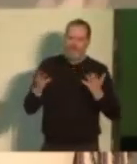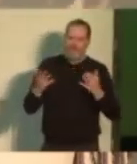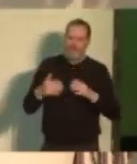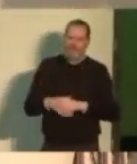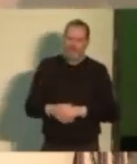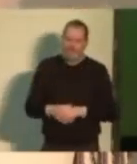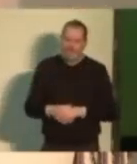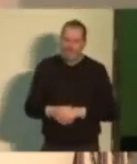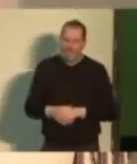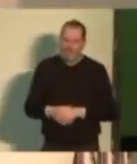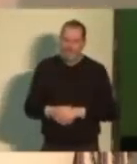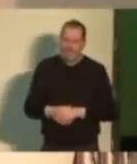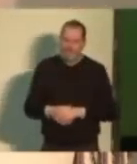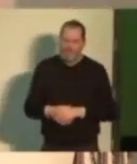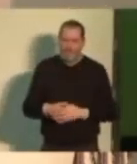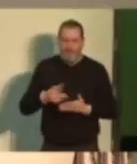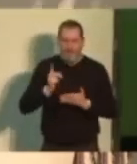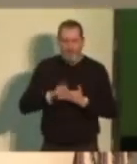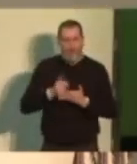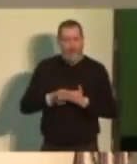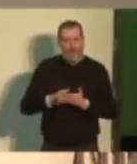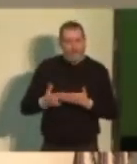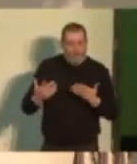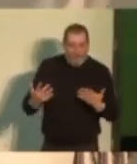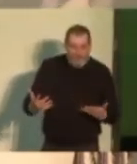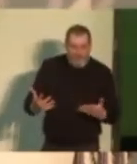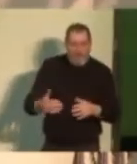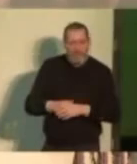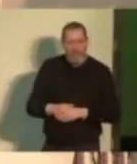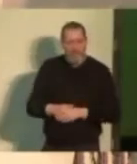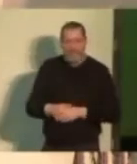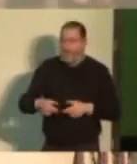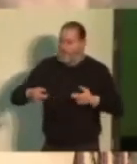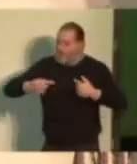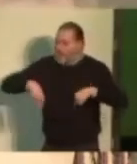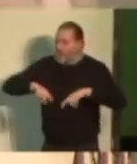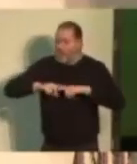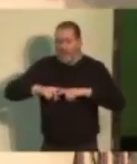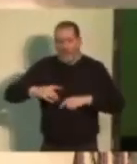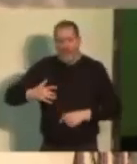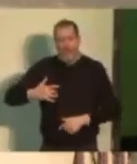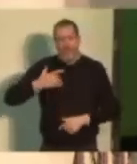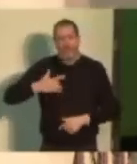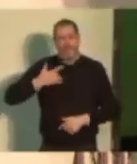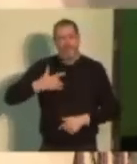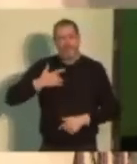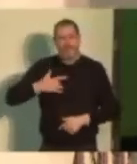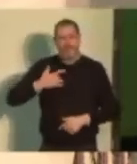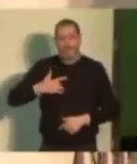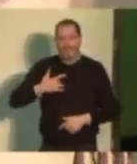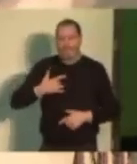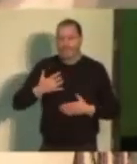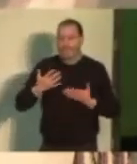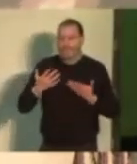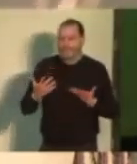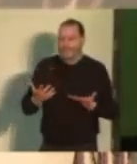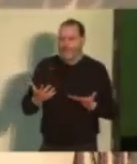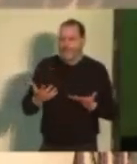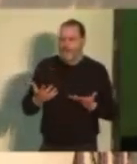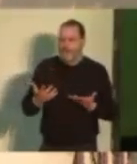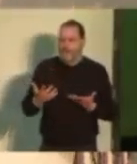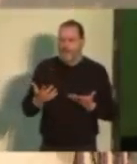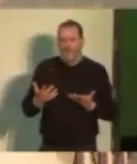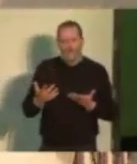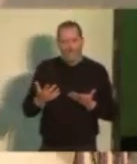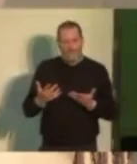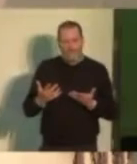So that is where we are today. We are living in a time when we are seeing